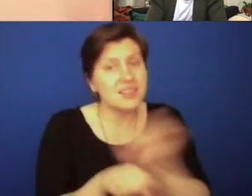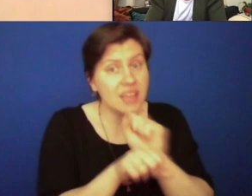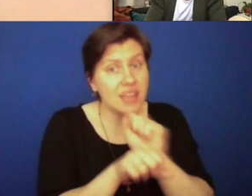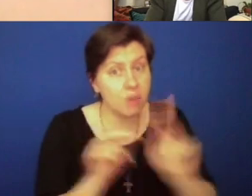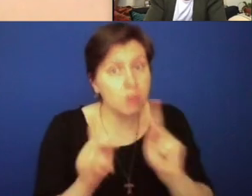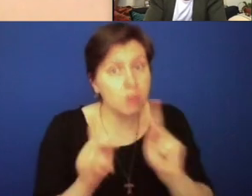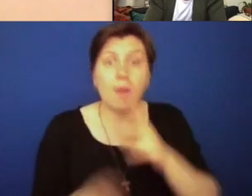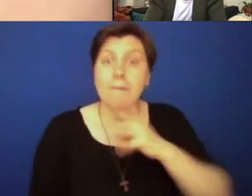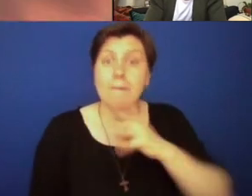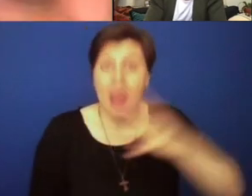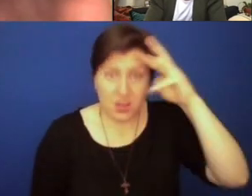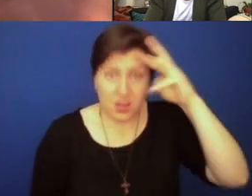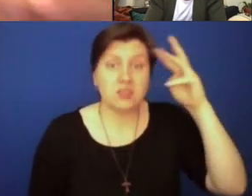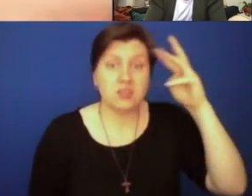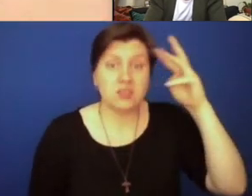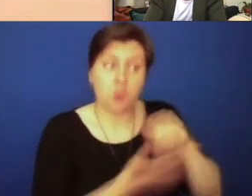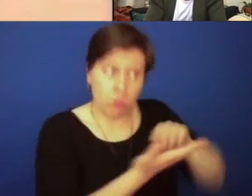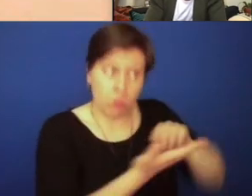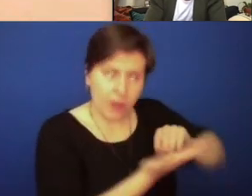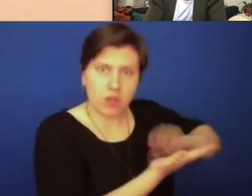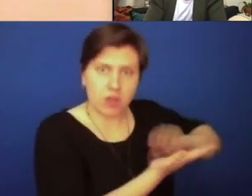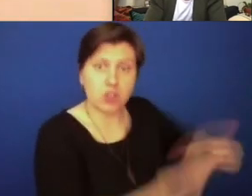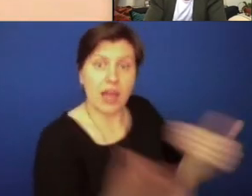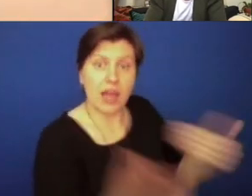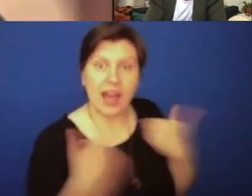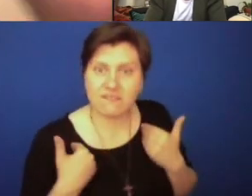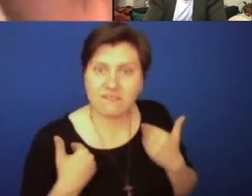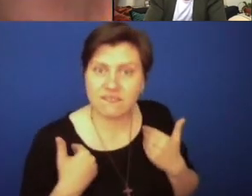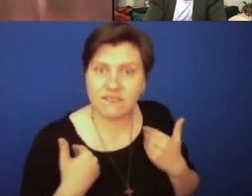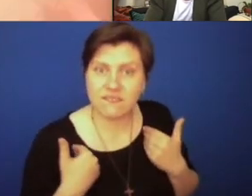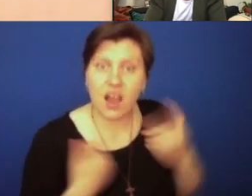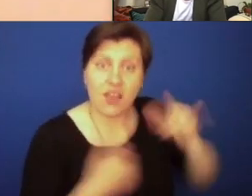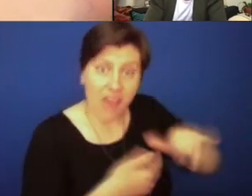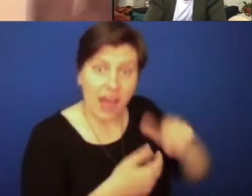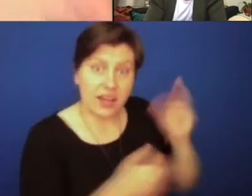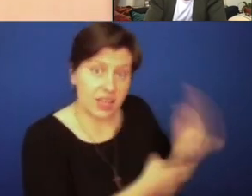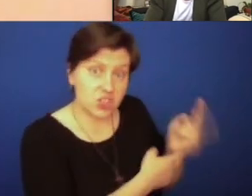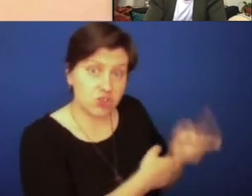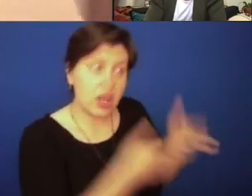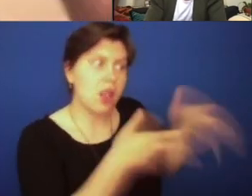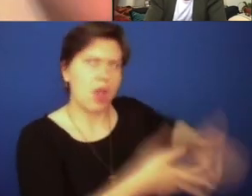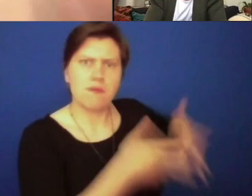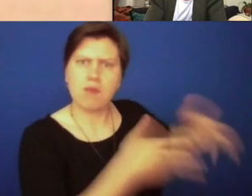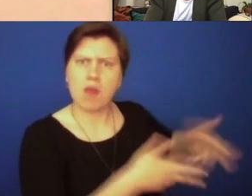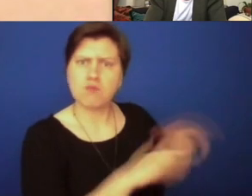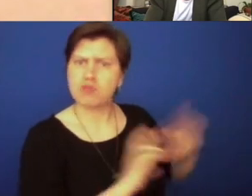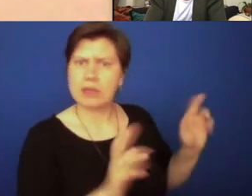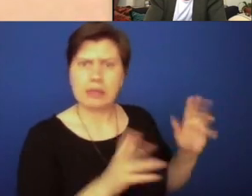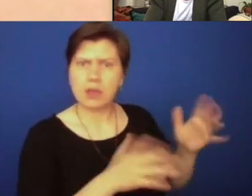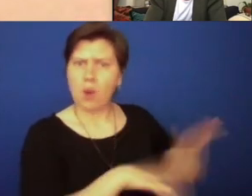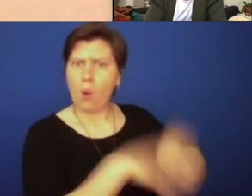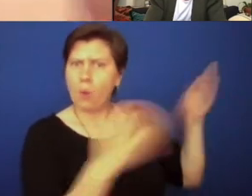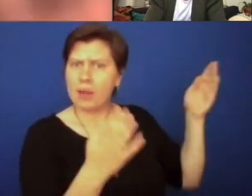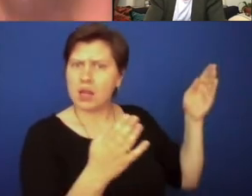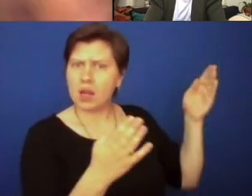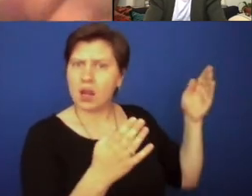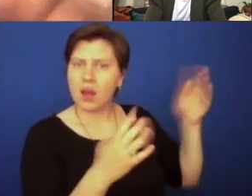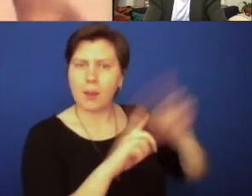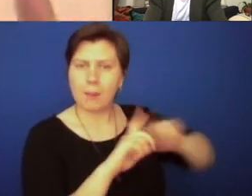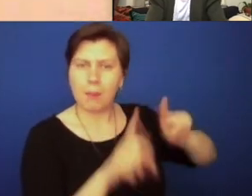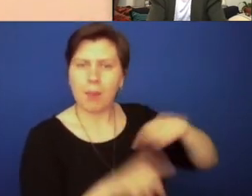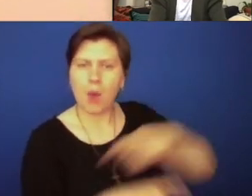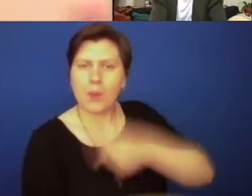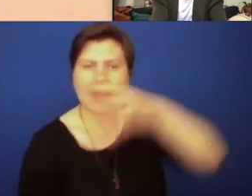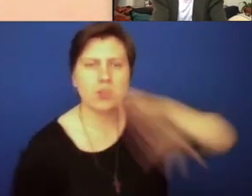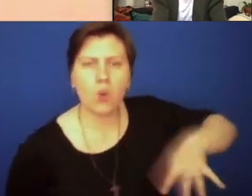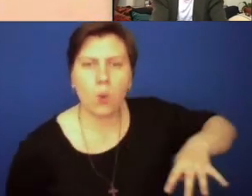people were baptized into the church. We know that the records are there. We have left this history intact for the most part. We've just